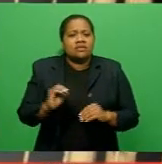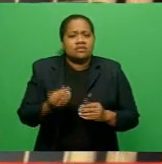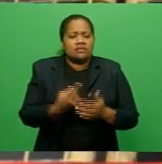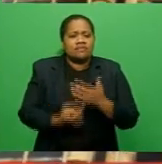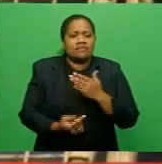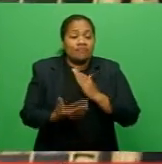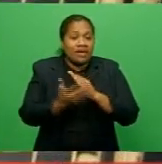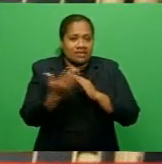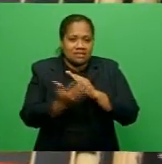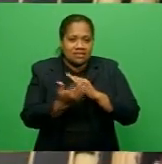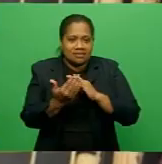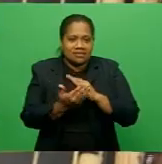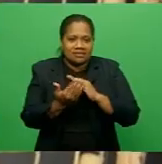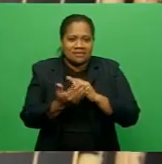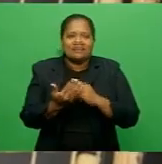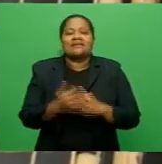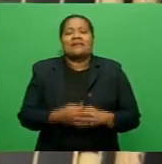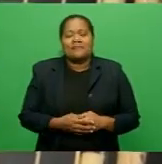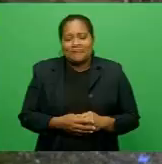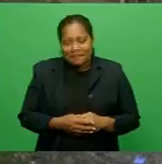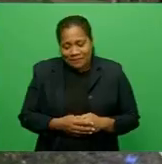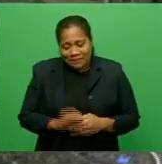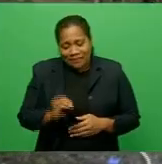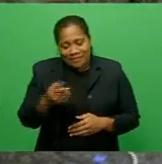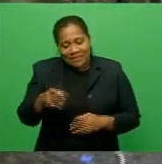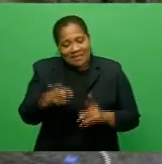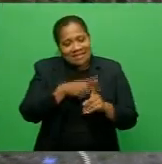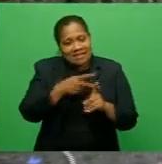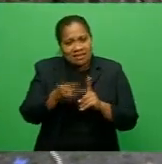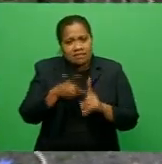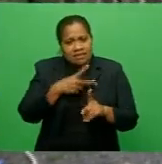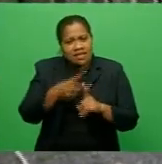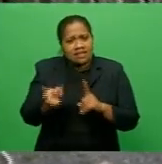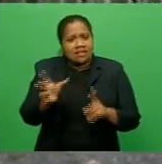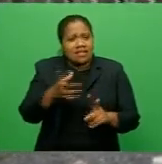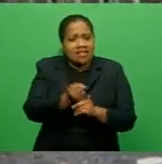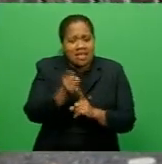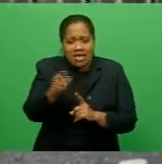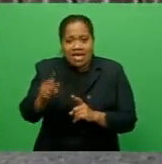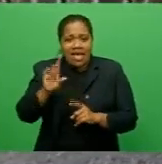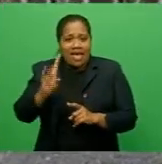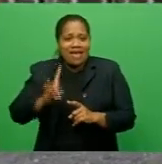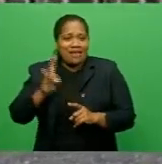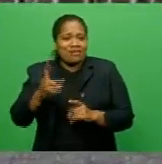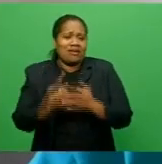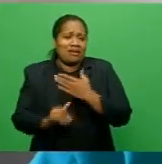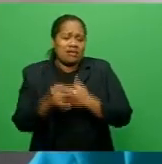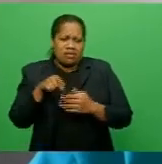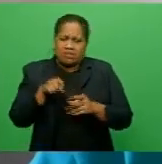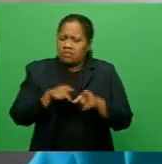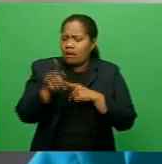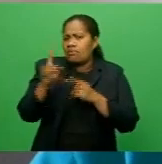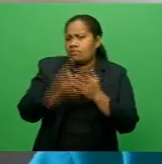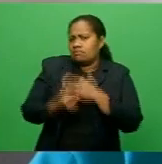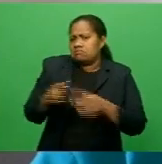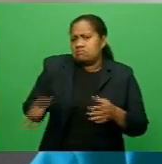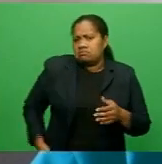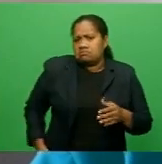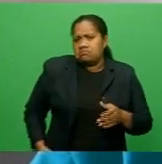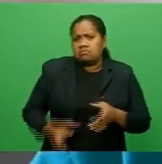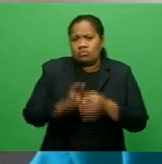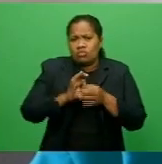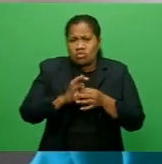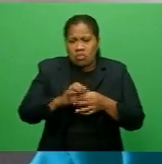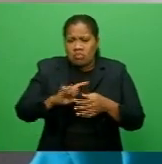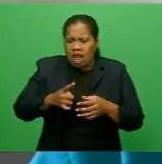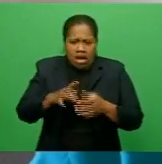they are treated which in turn leads to violent attacks by these animals. Mostly you will not use the dog attacks. It's mostly owned dogs,